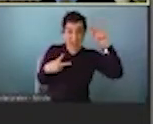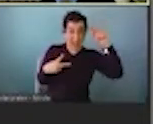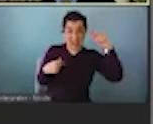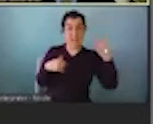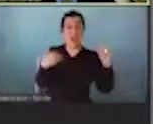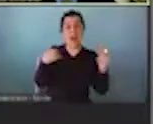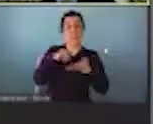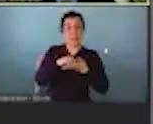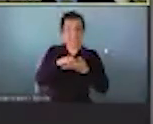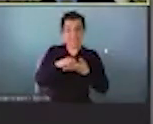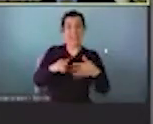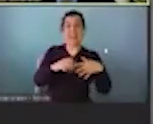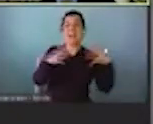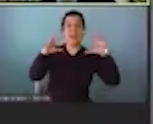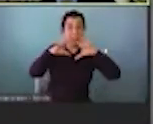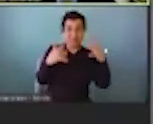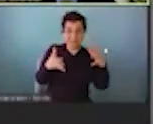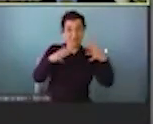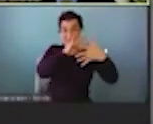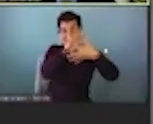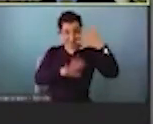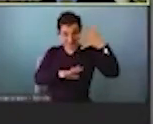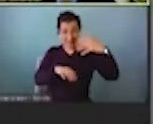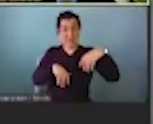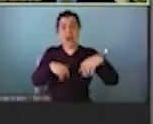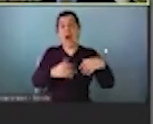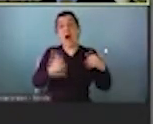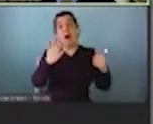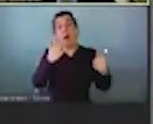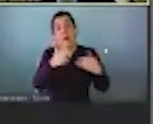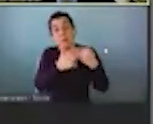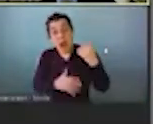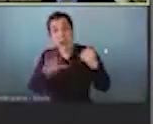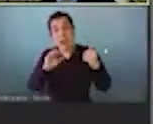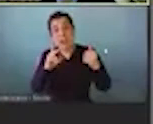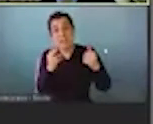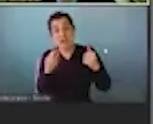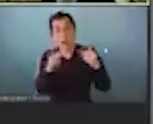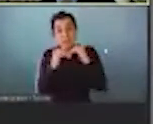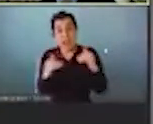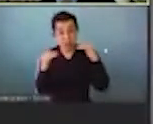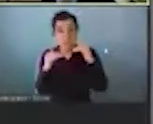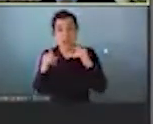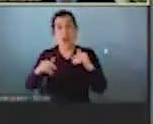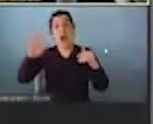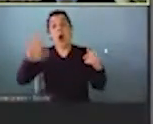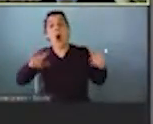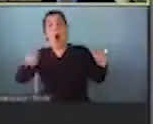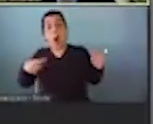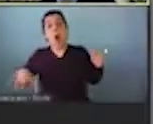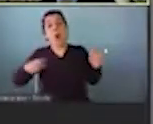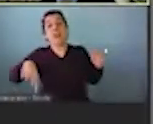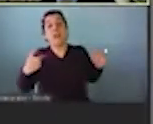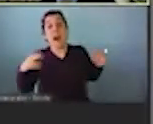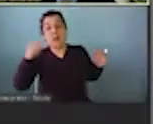obese. And if you put those things together and you add in blood cholesterol levels, only 12% of adults are metabolically healthy.